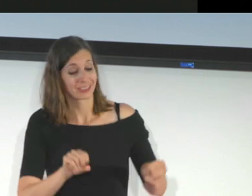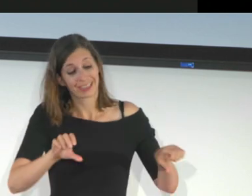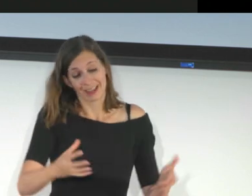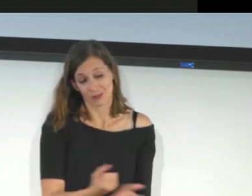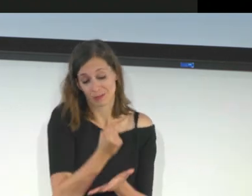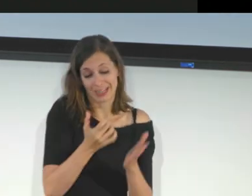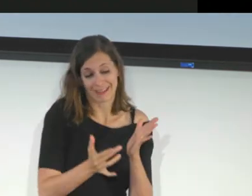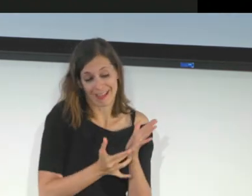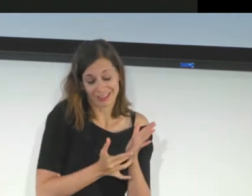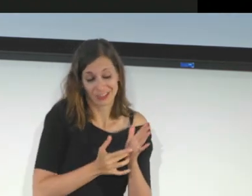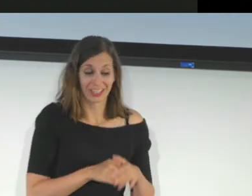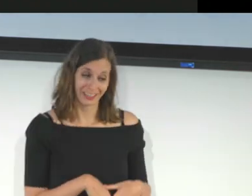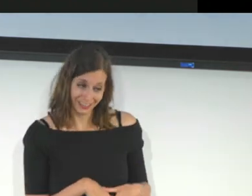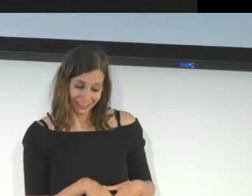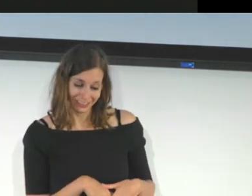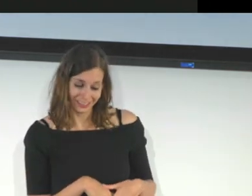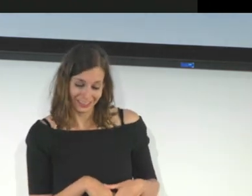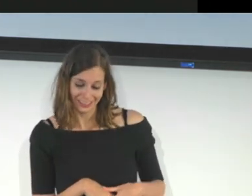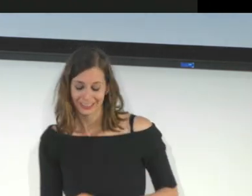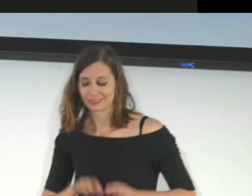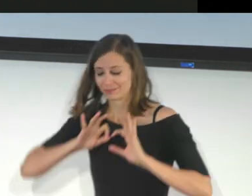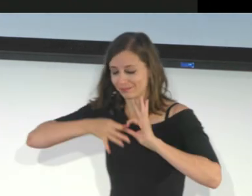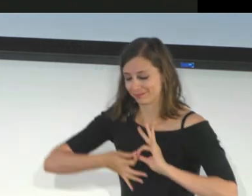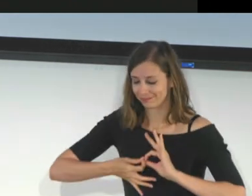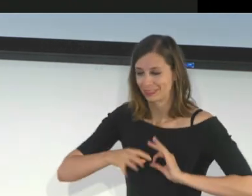users can use this technology.